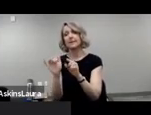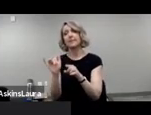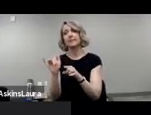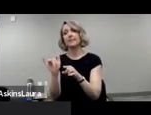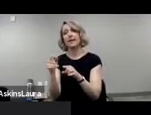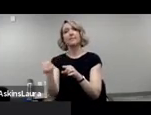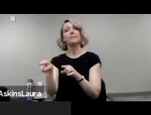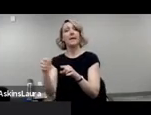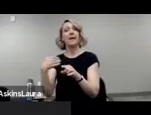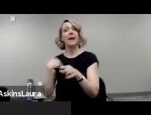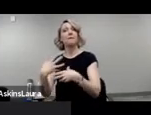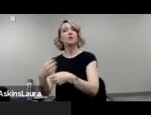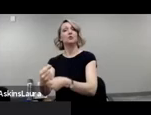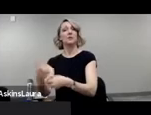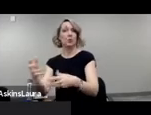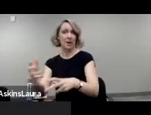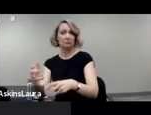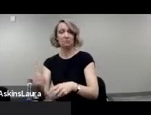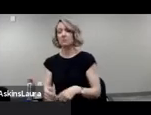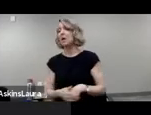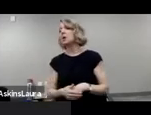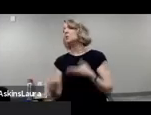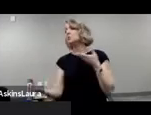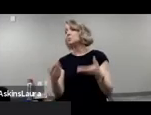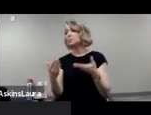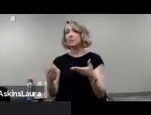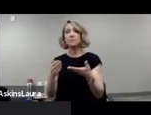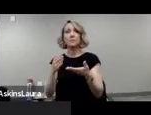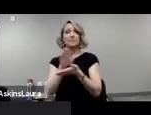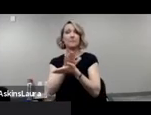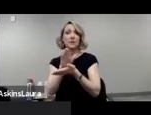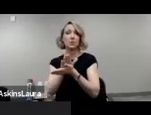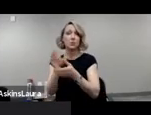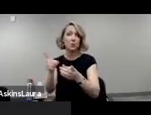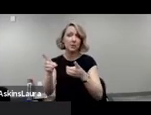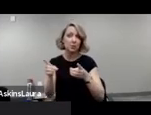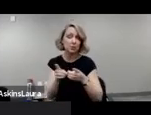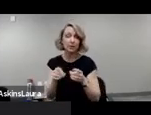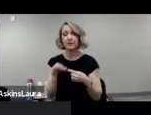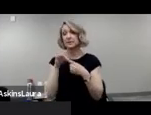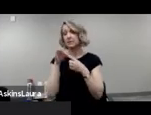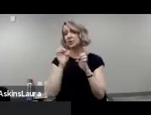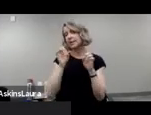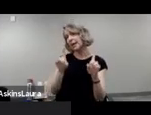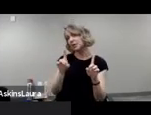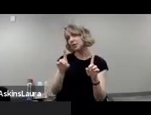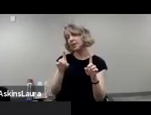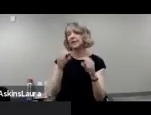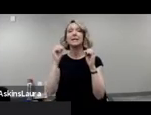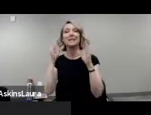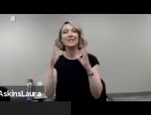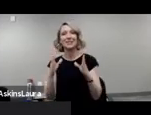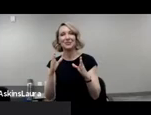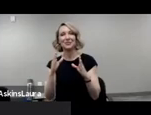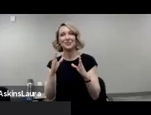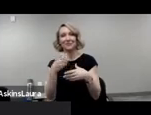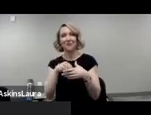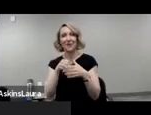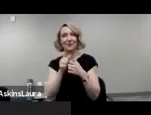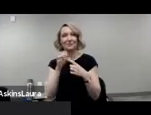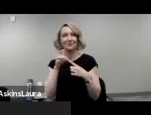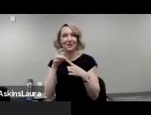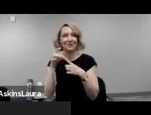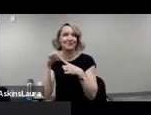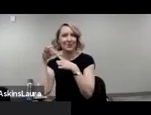trust. That may be school districts, special education, the teachers who teach within special education. It may be